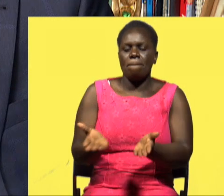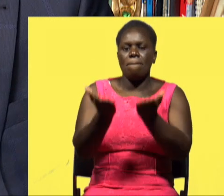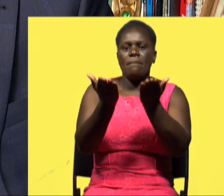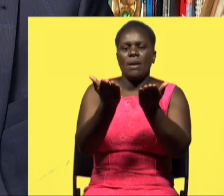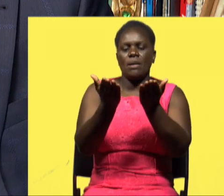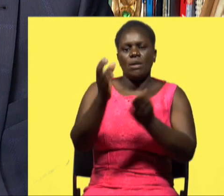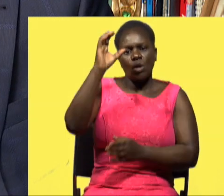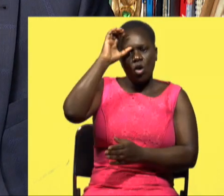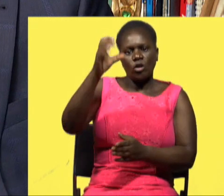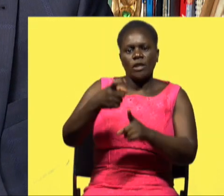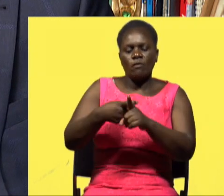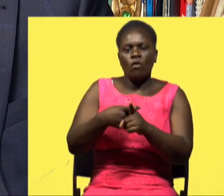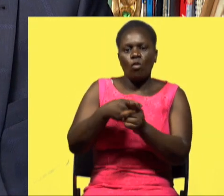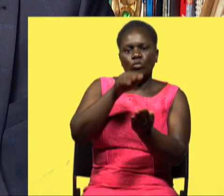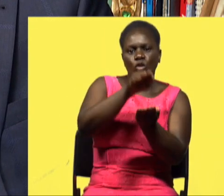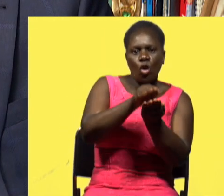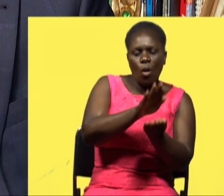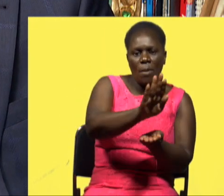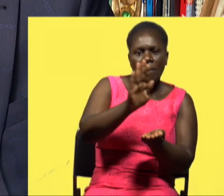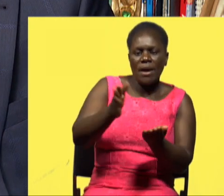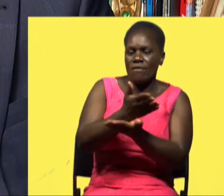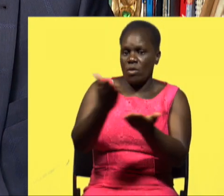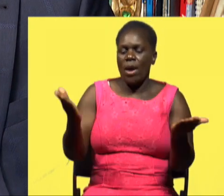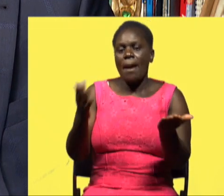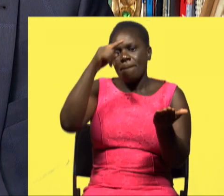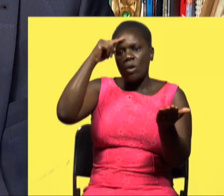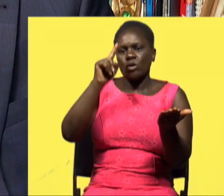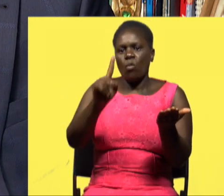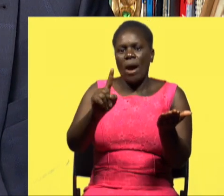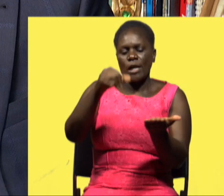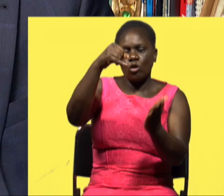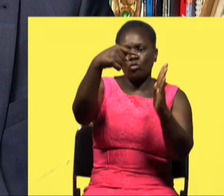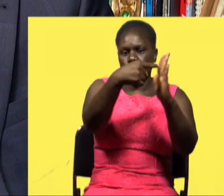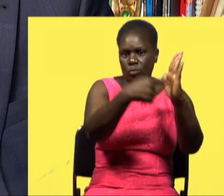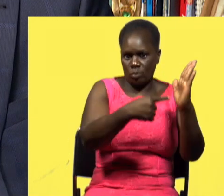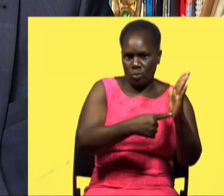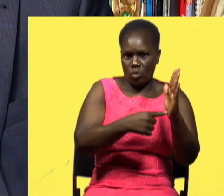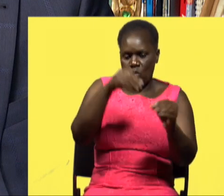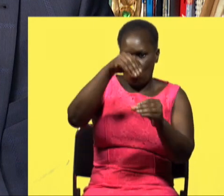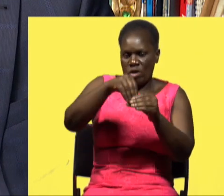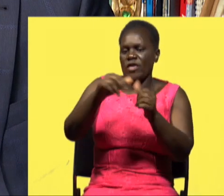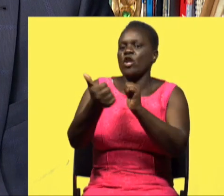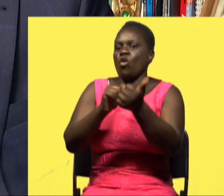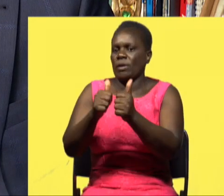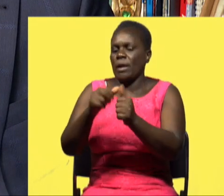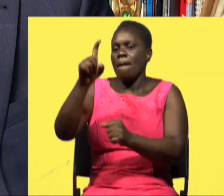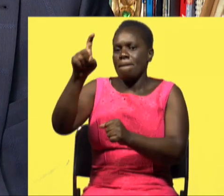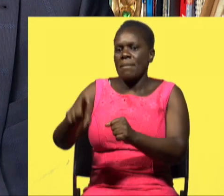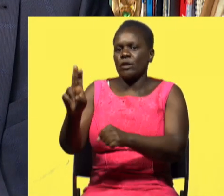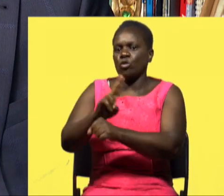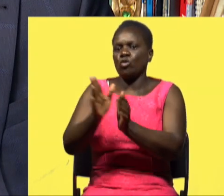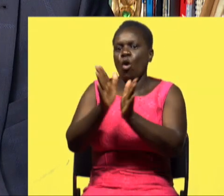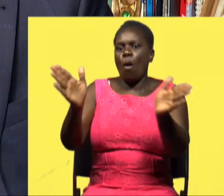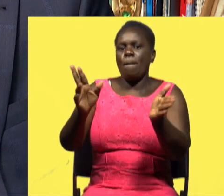uh the the content from their stocks and uh everywhere because one of the the within the the challenge was